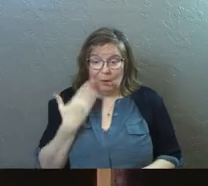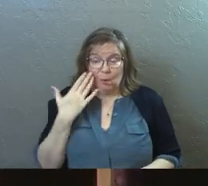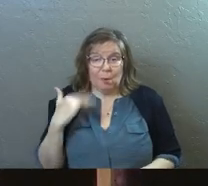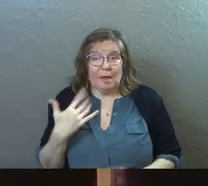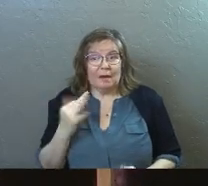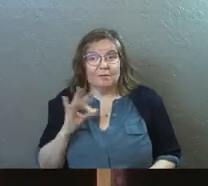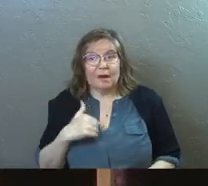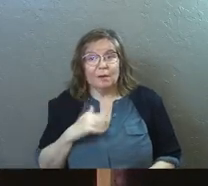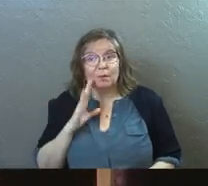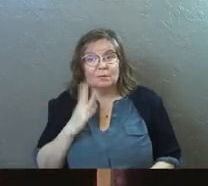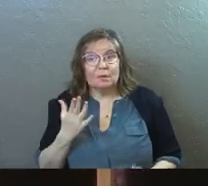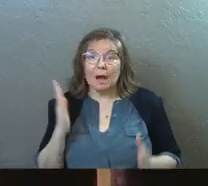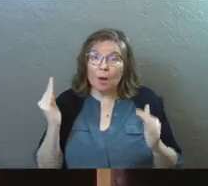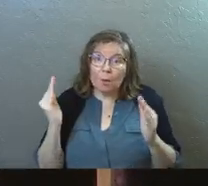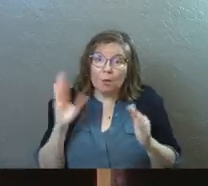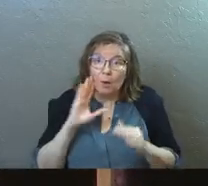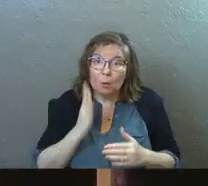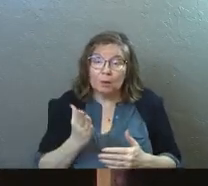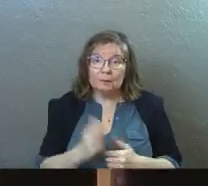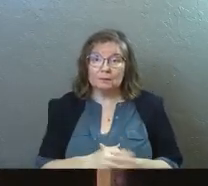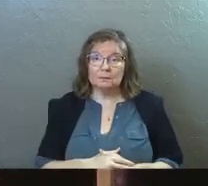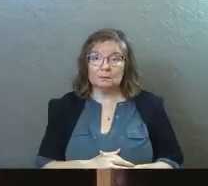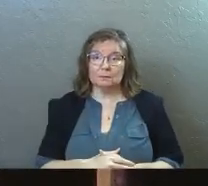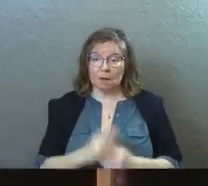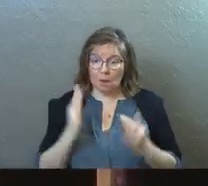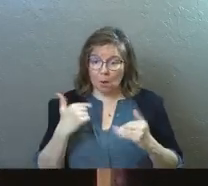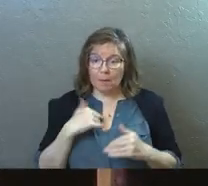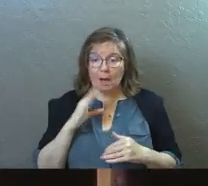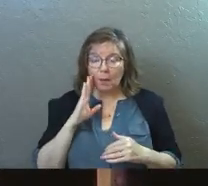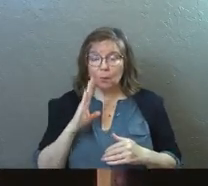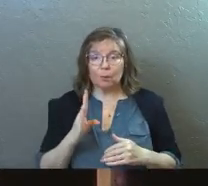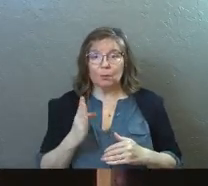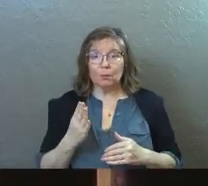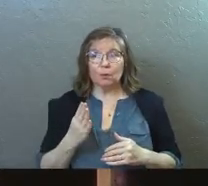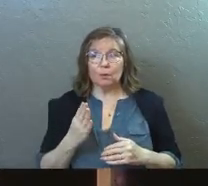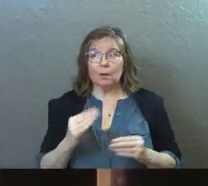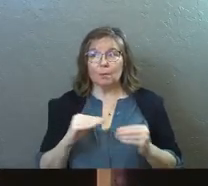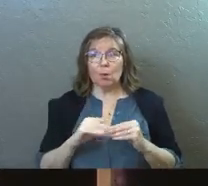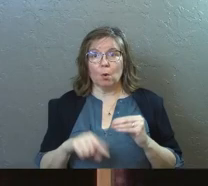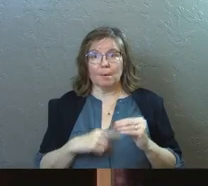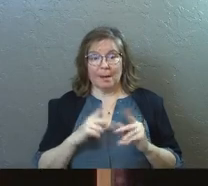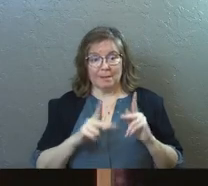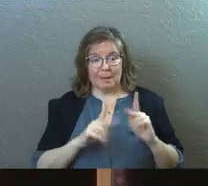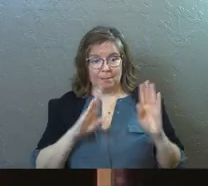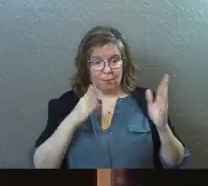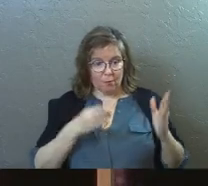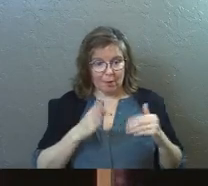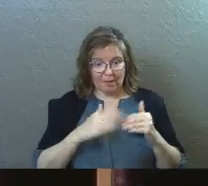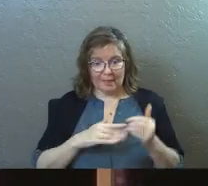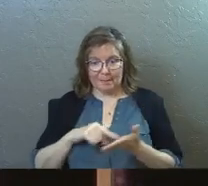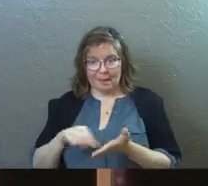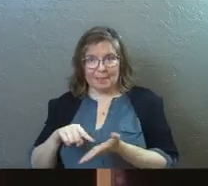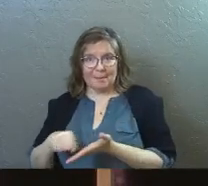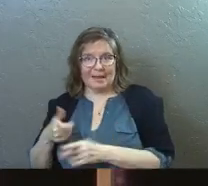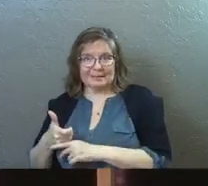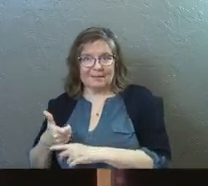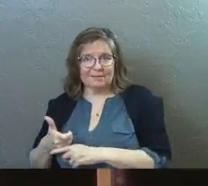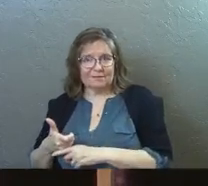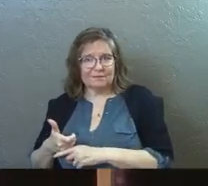don't, but I hope so. I hope I would be more about people than I would be about paycheck.